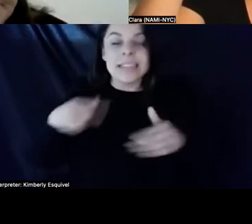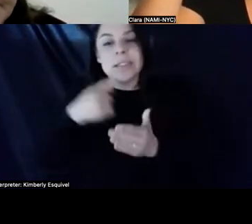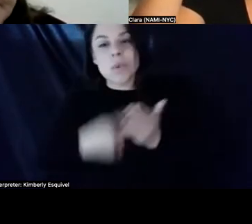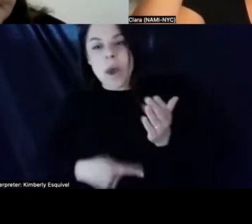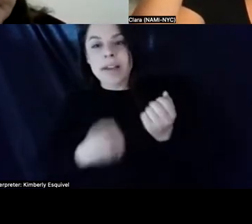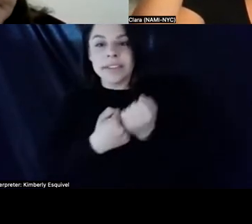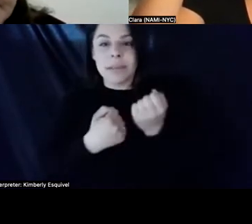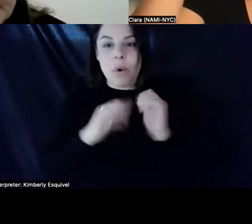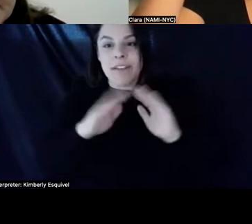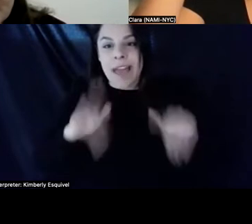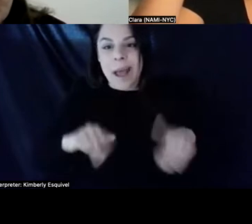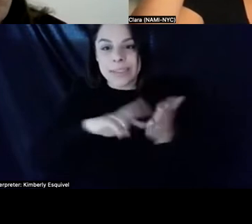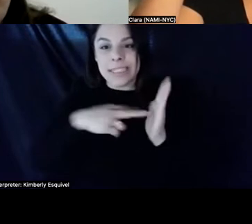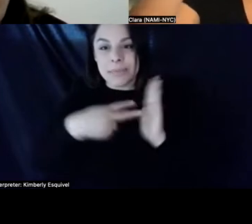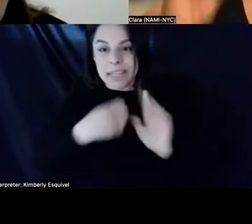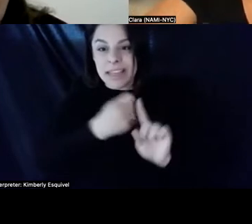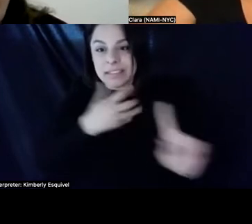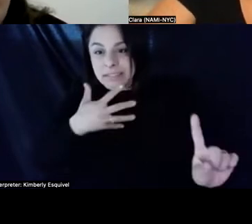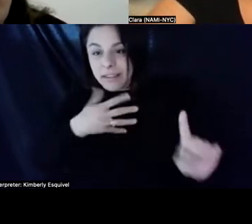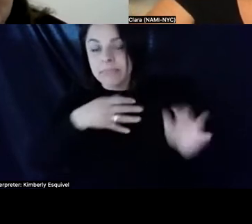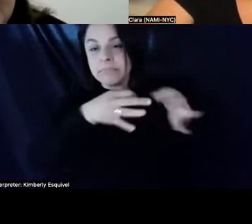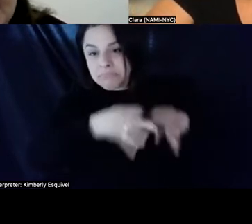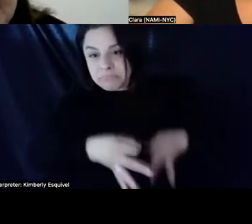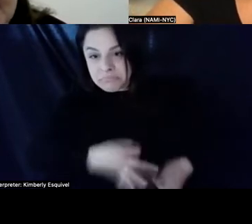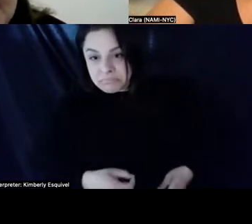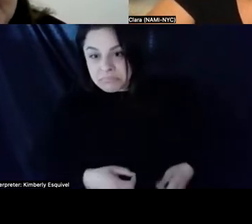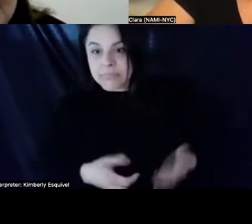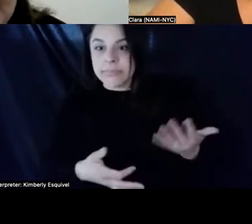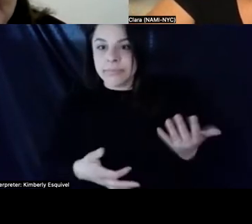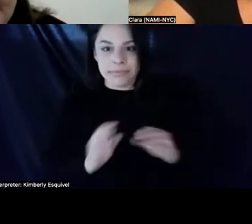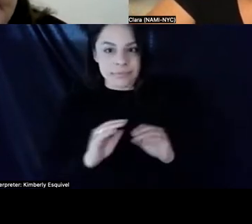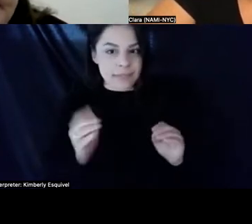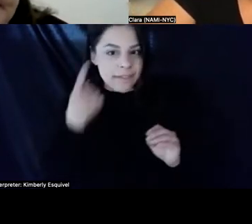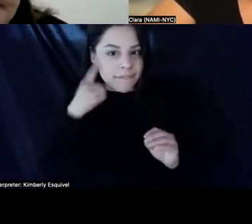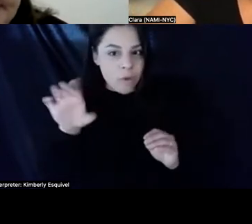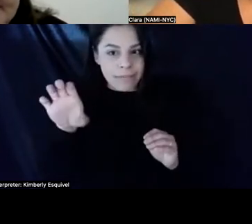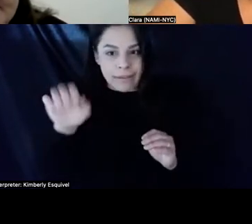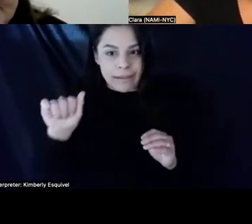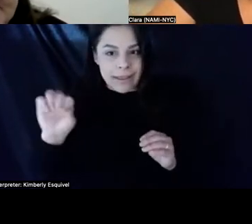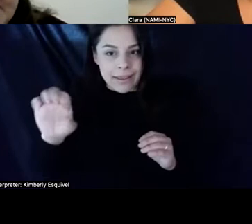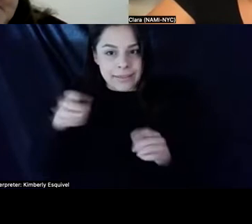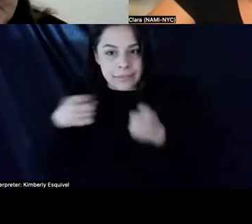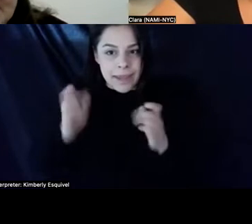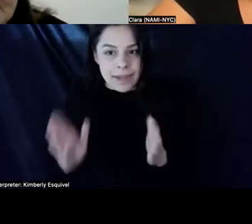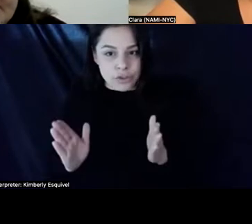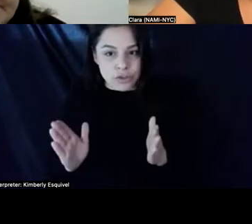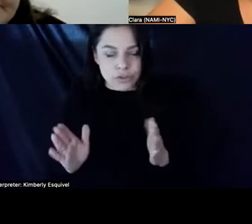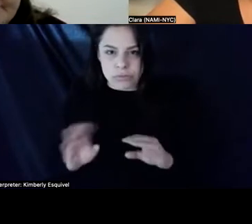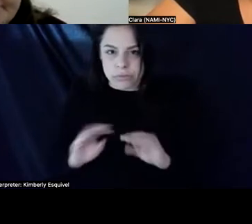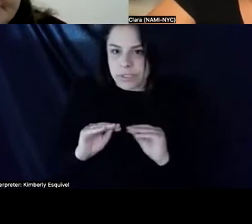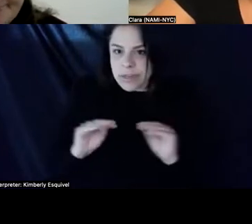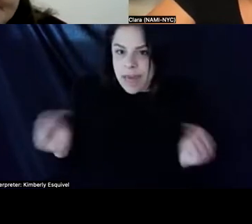housing means that the case manager has to do this for so many hours. Nothing has been, um,